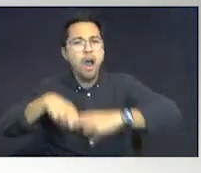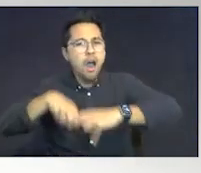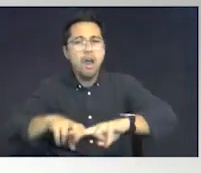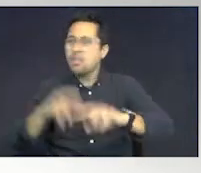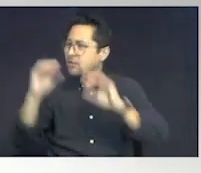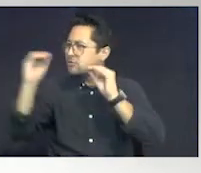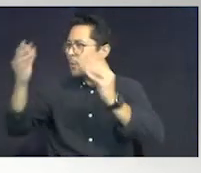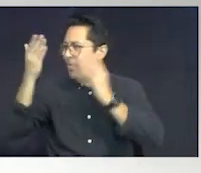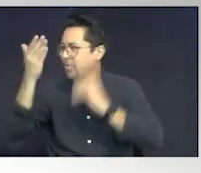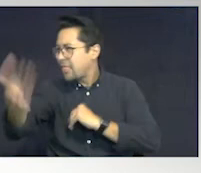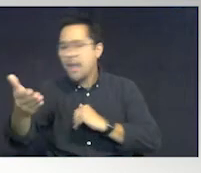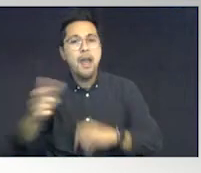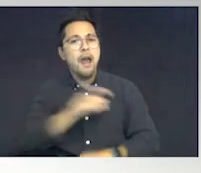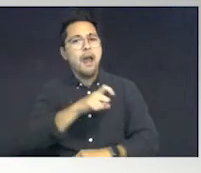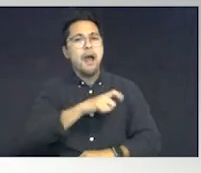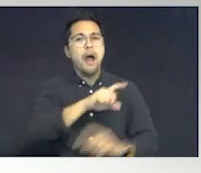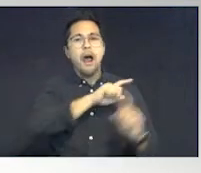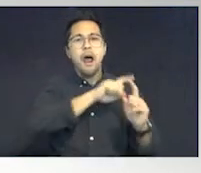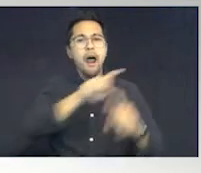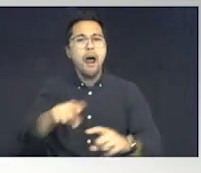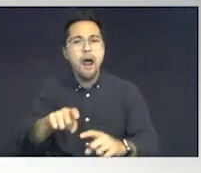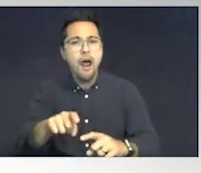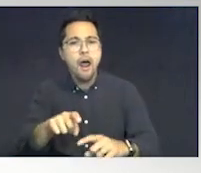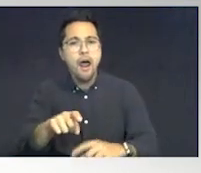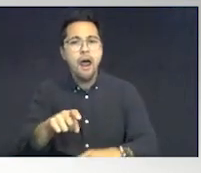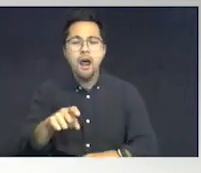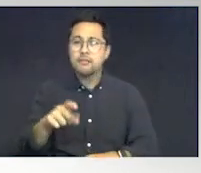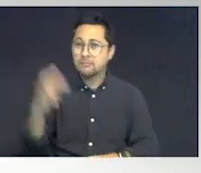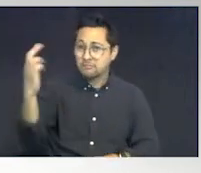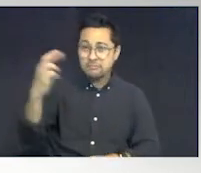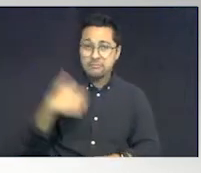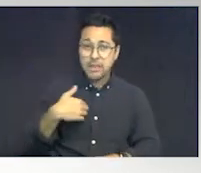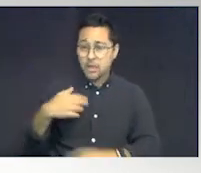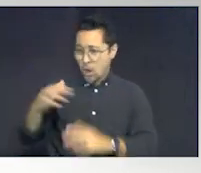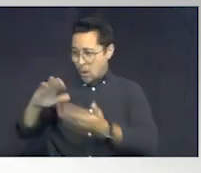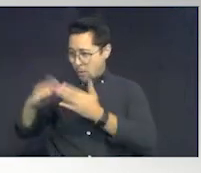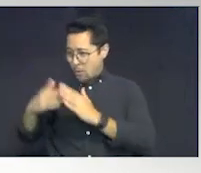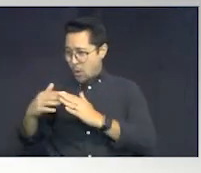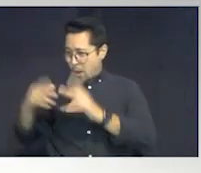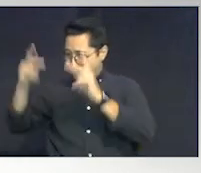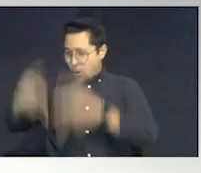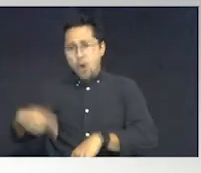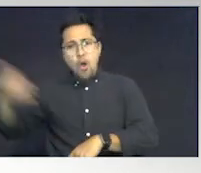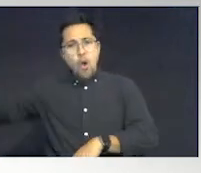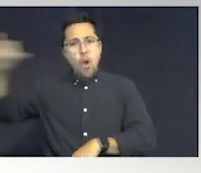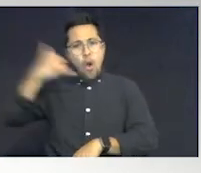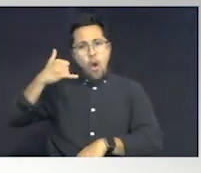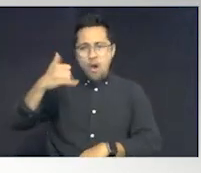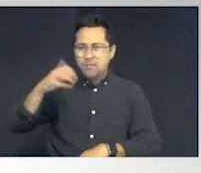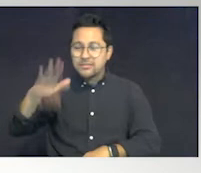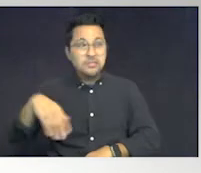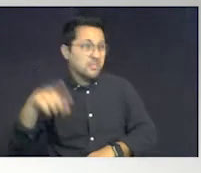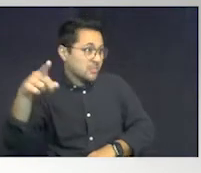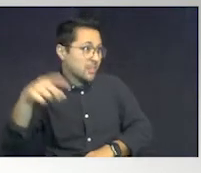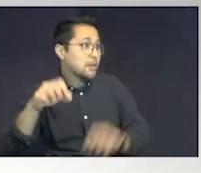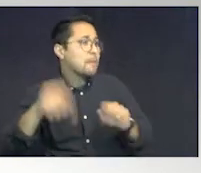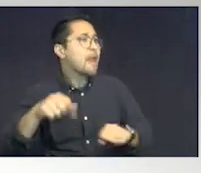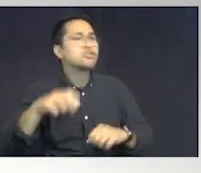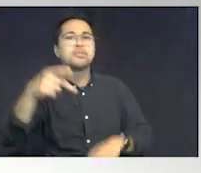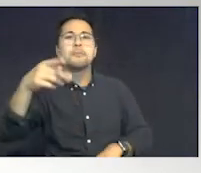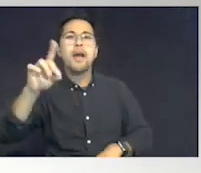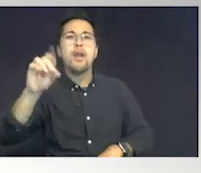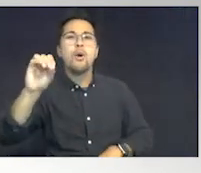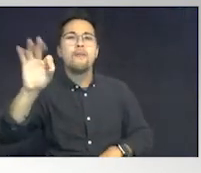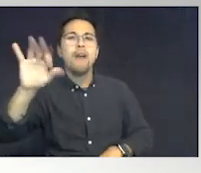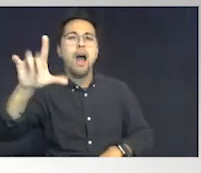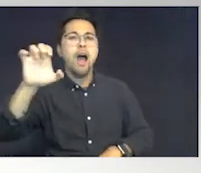in the park, and police officers were dispatched because a community person called and said, there's a potential pedophile